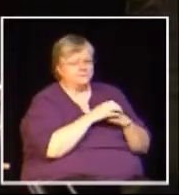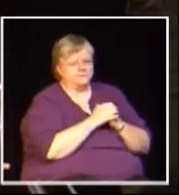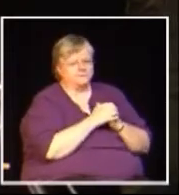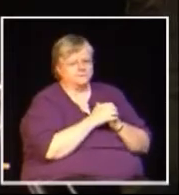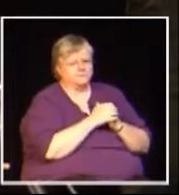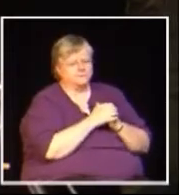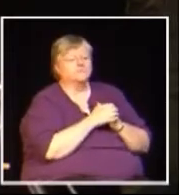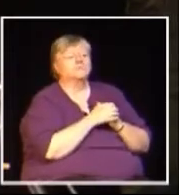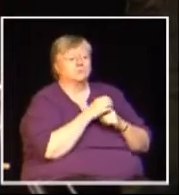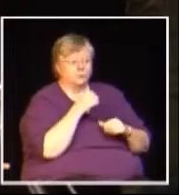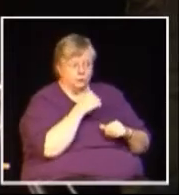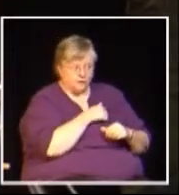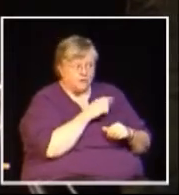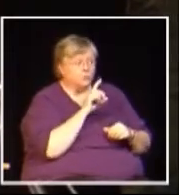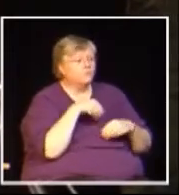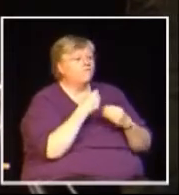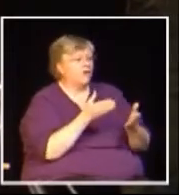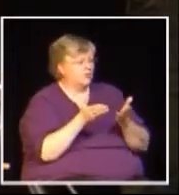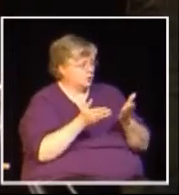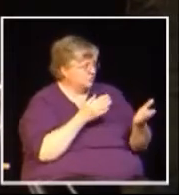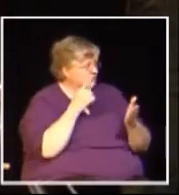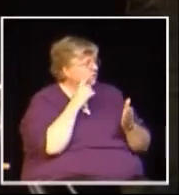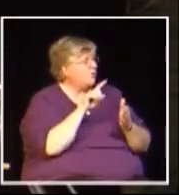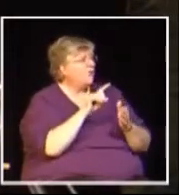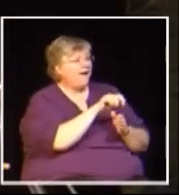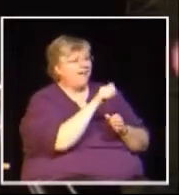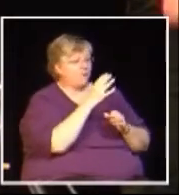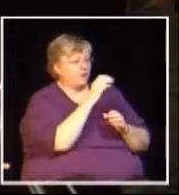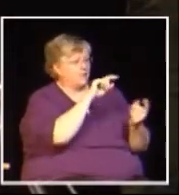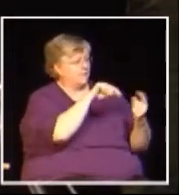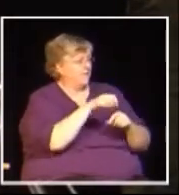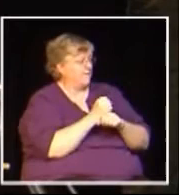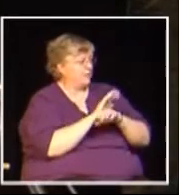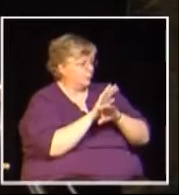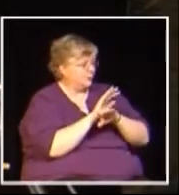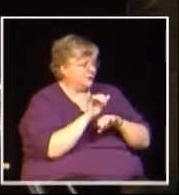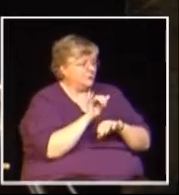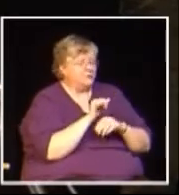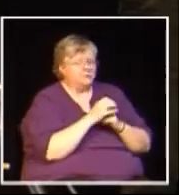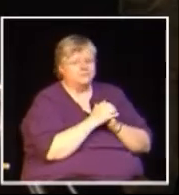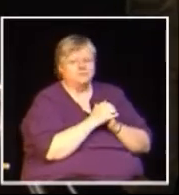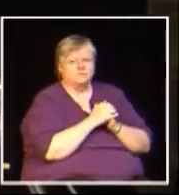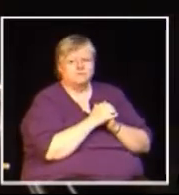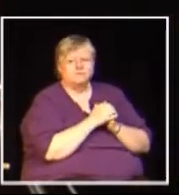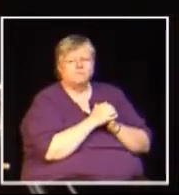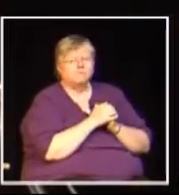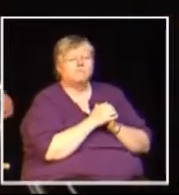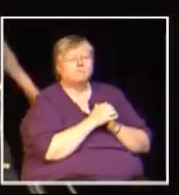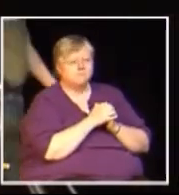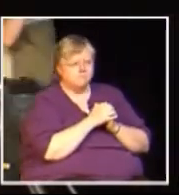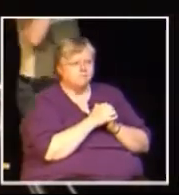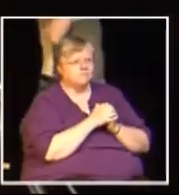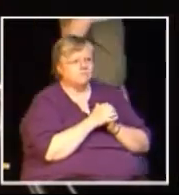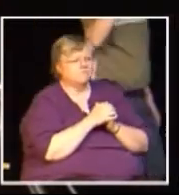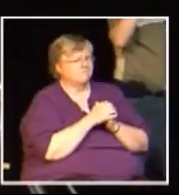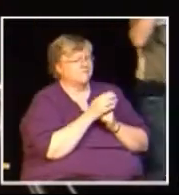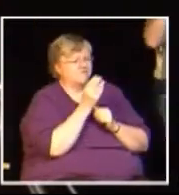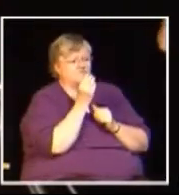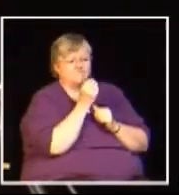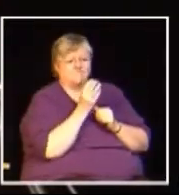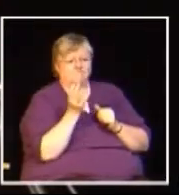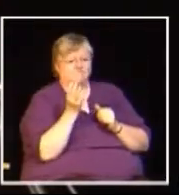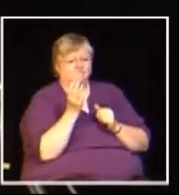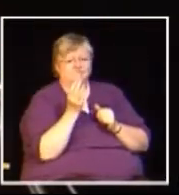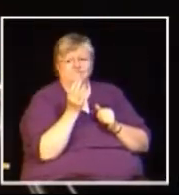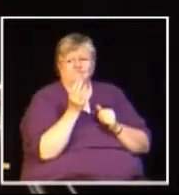while we service the industry, we have a significant impact on the industry. The one thing where both sides are going to agree on tonight